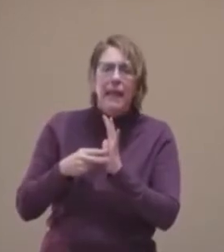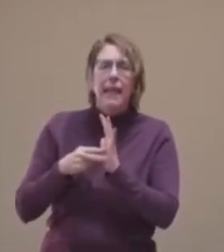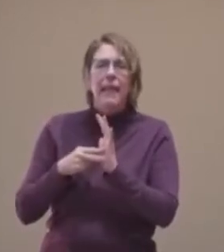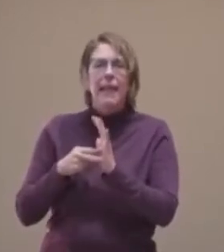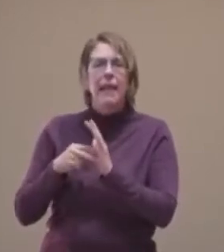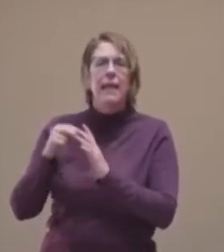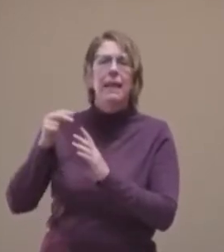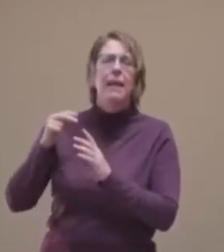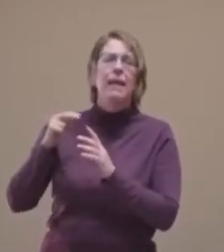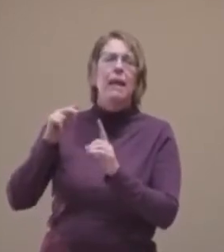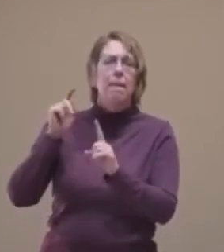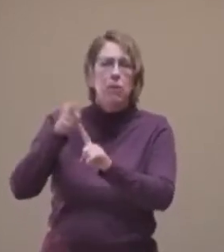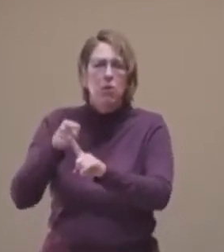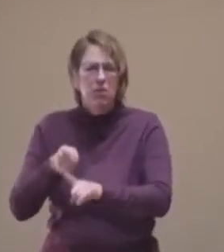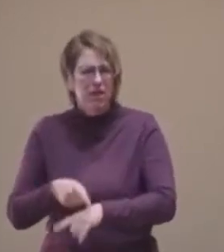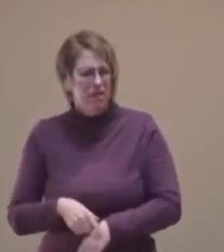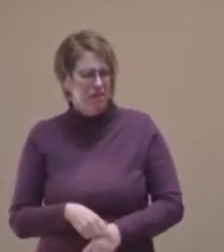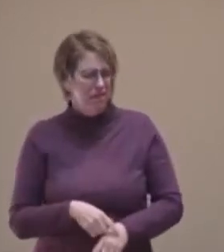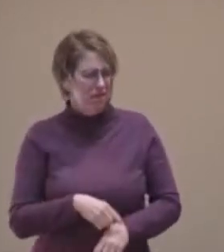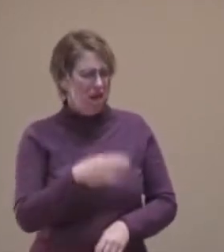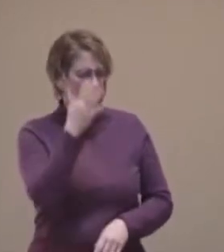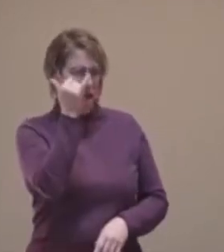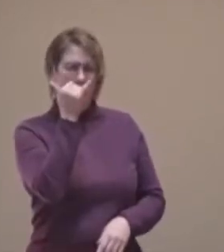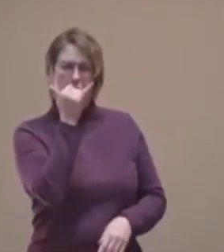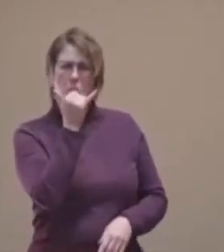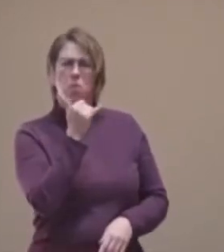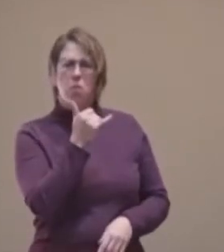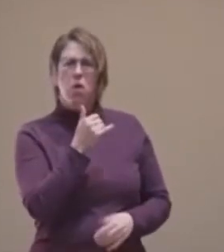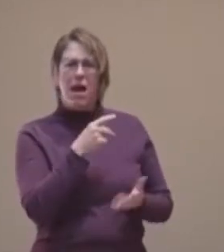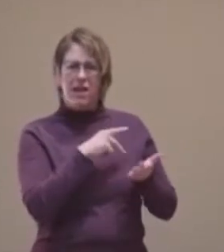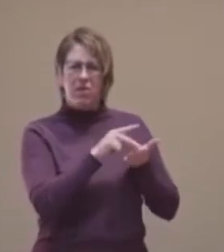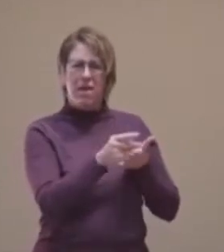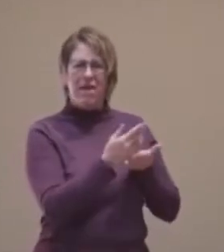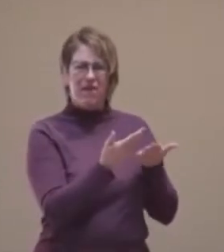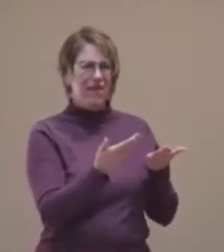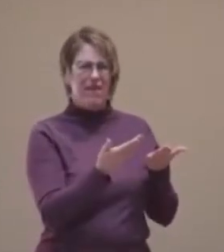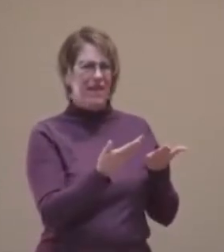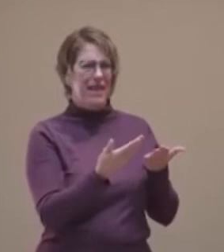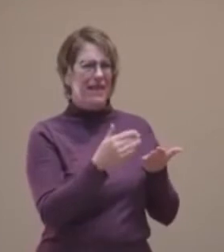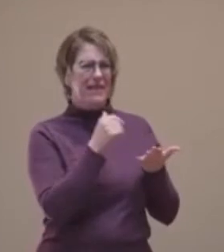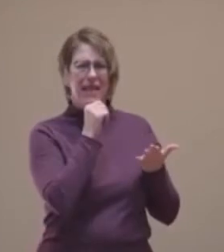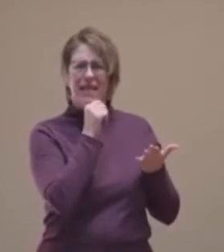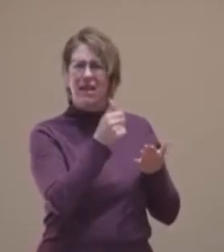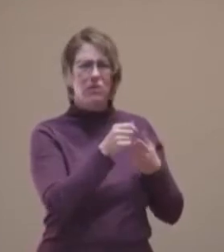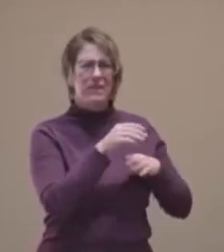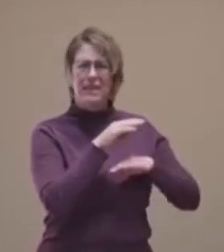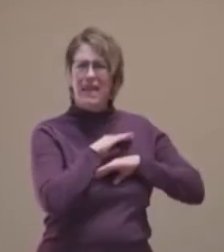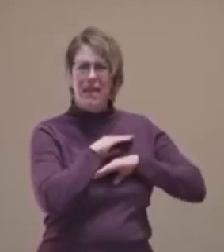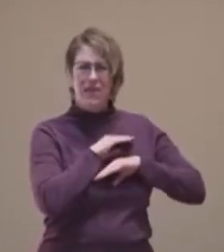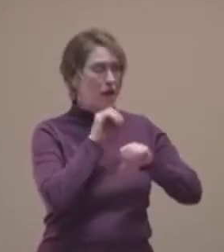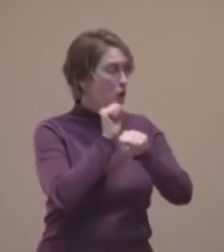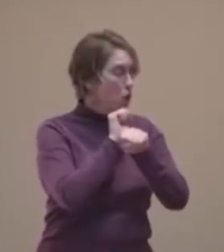Why do you spend your money for that which is not bread and your labor for that which does not satisfy?